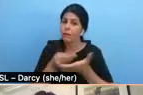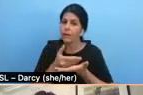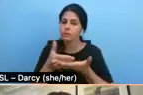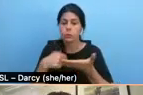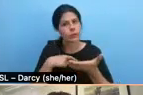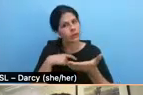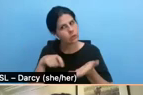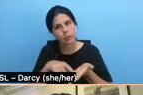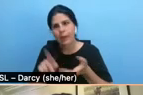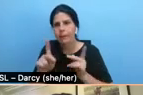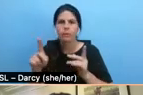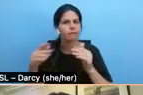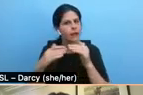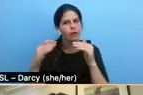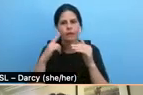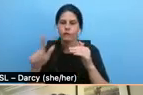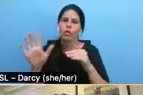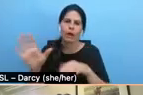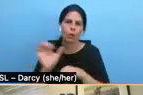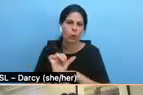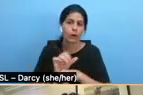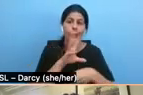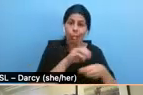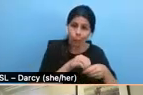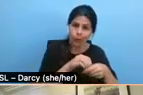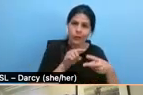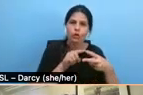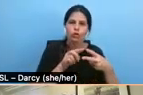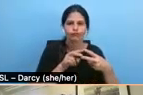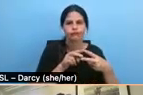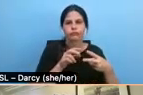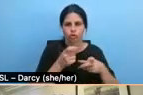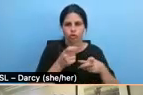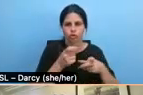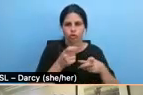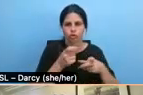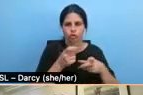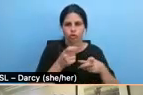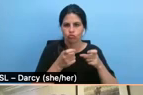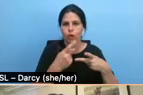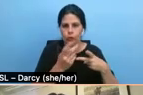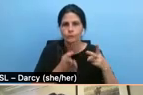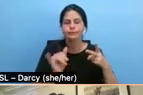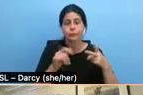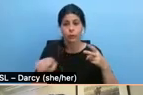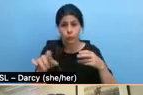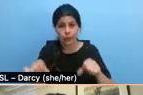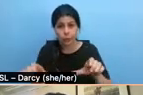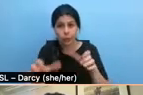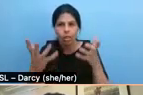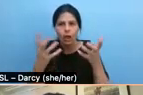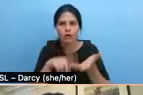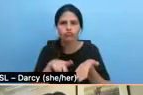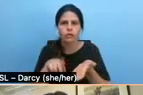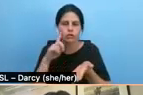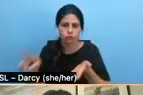the director and the producer. And I would say, as it says, like, you can do a lot of for, for getting